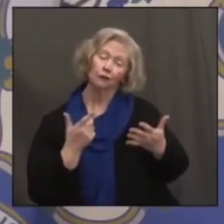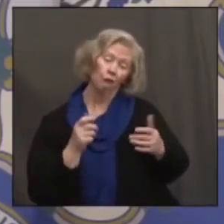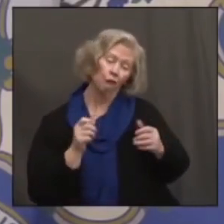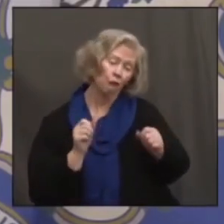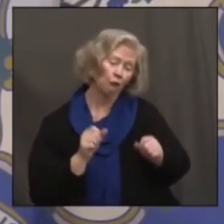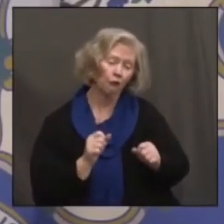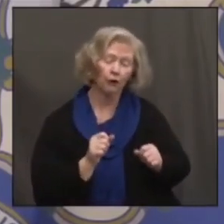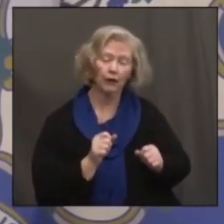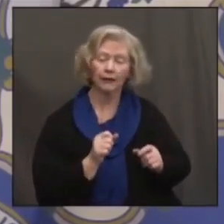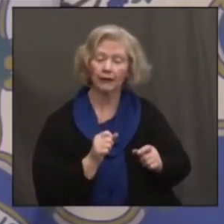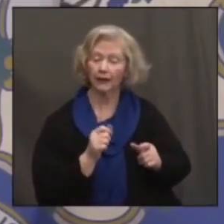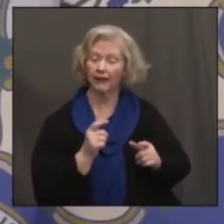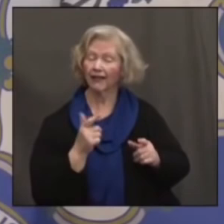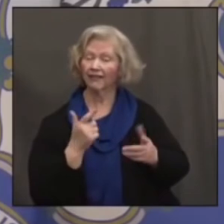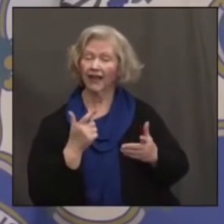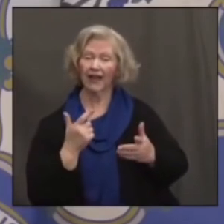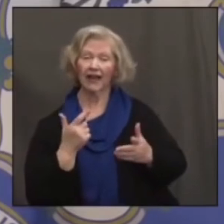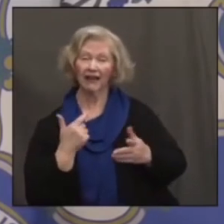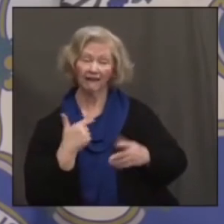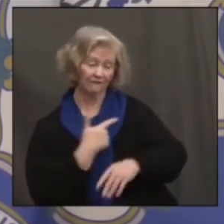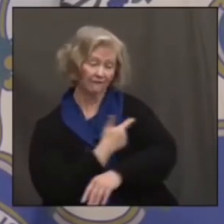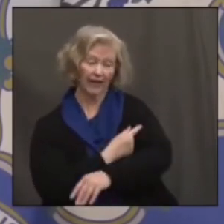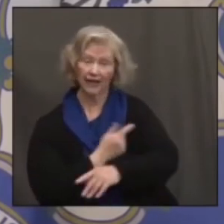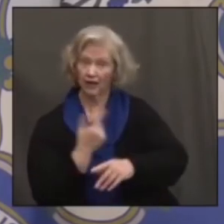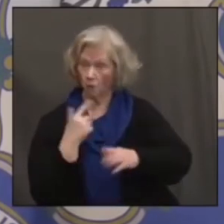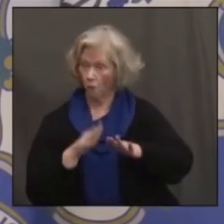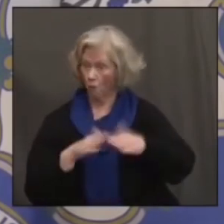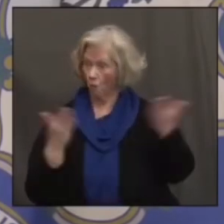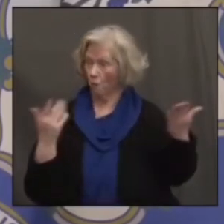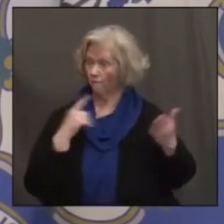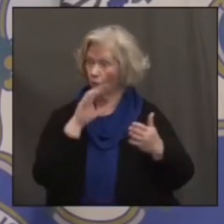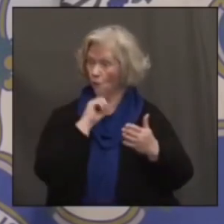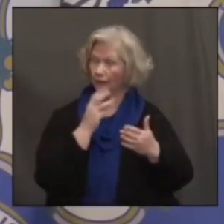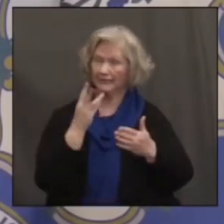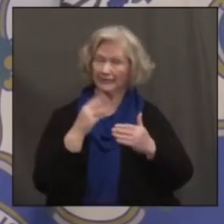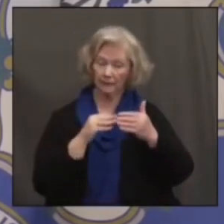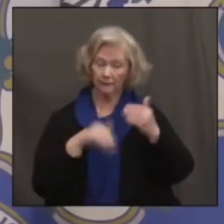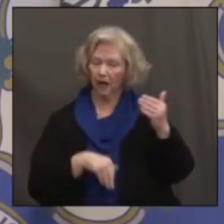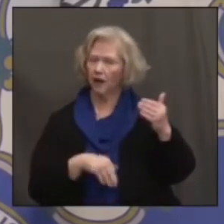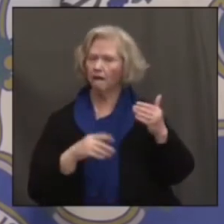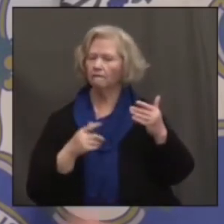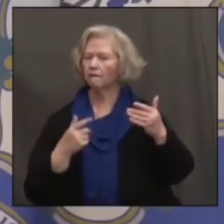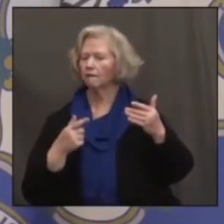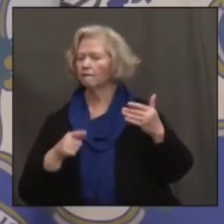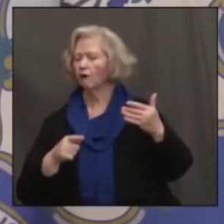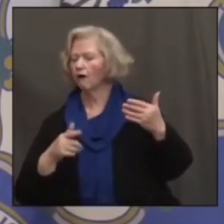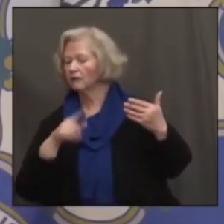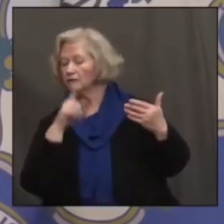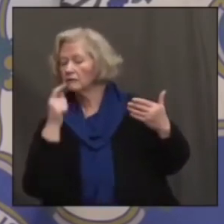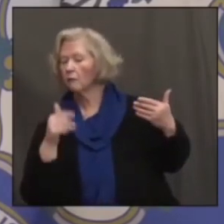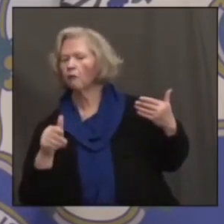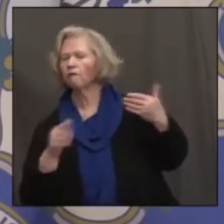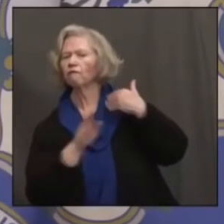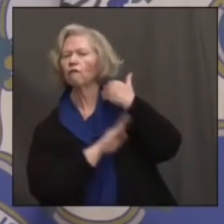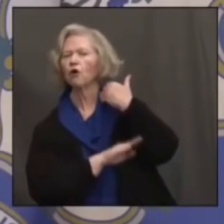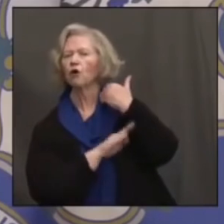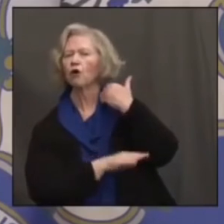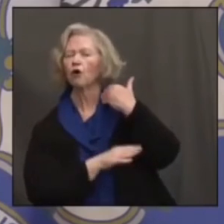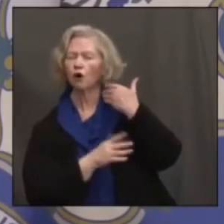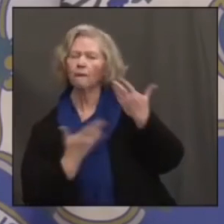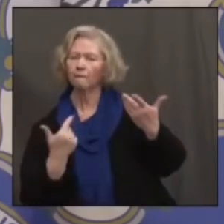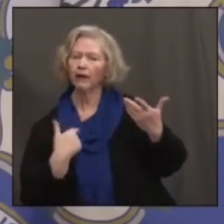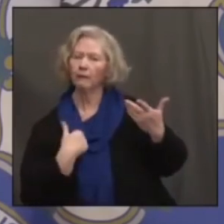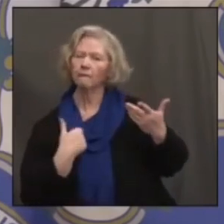be that we're doing vaccinations for younger people, 16 and under, into the fall. So it won't be broad based, but on some